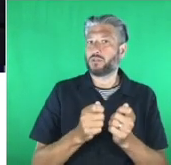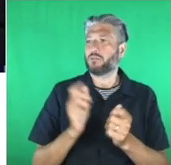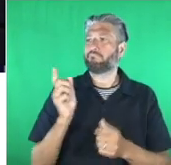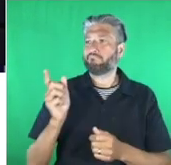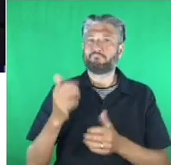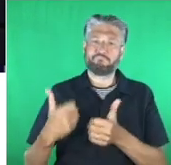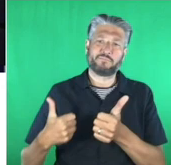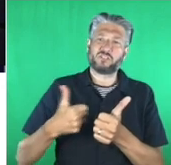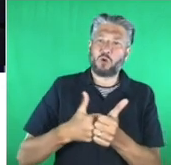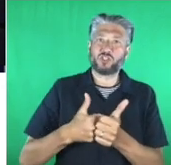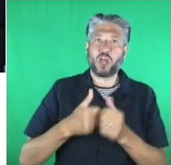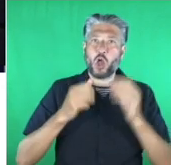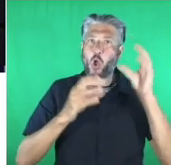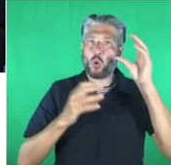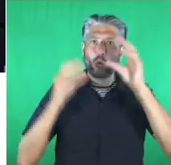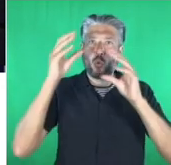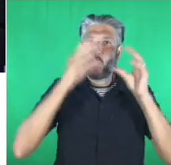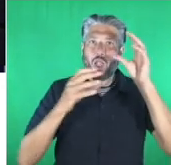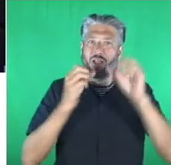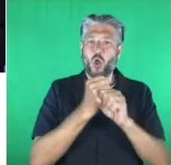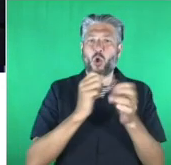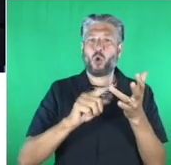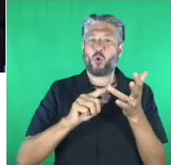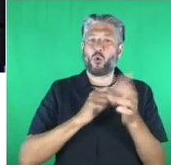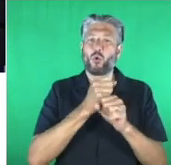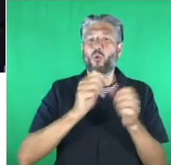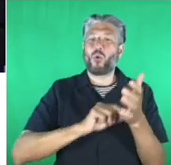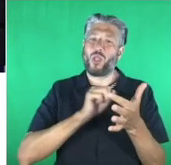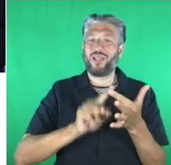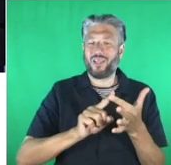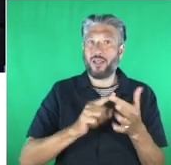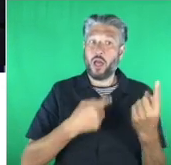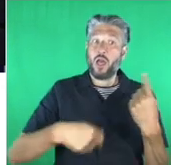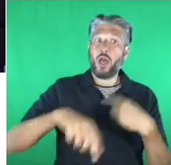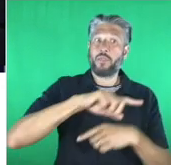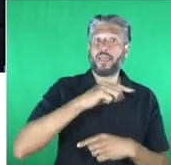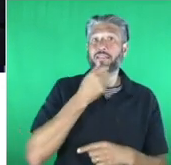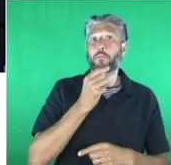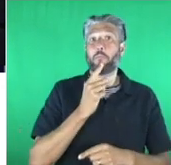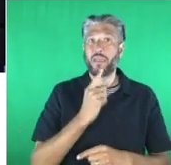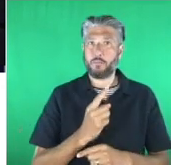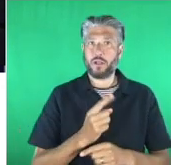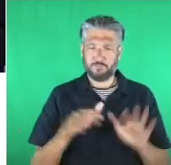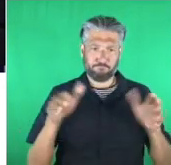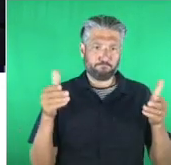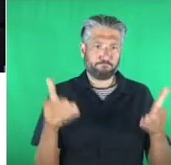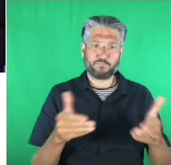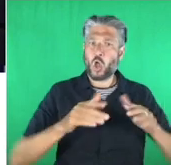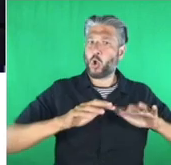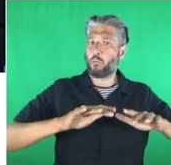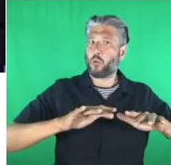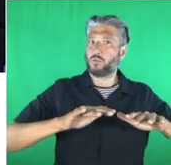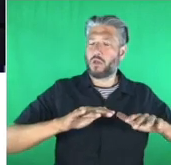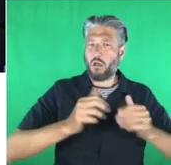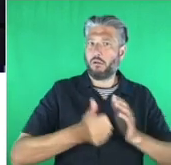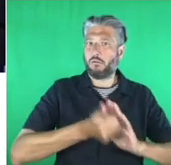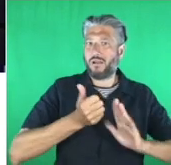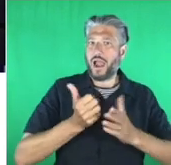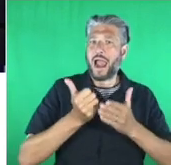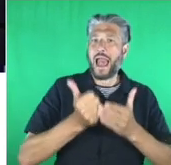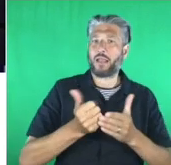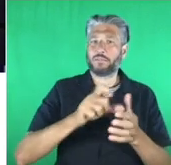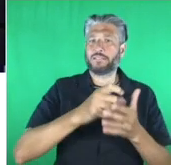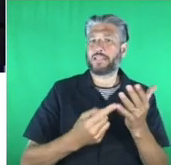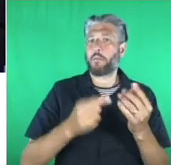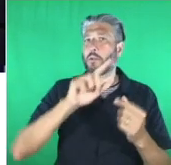people who use the power of computing to help disabled people overcome their impairments in a practical way whether that's keeping